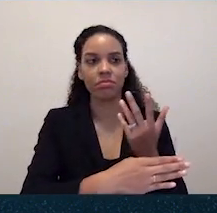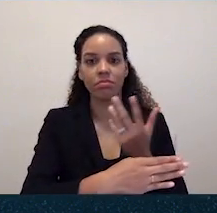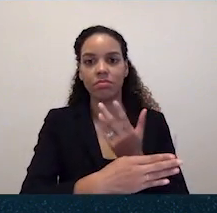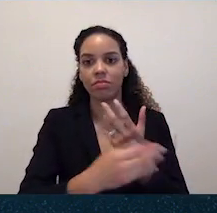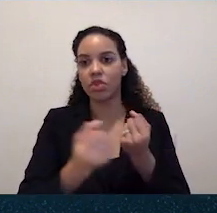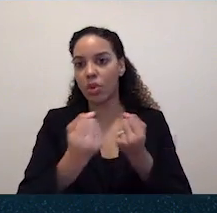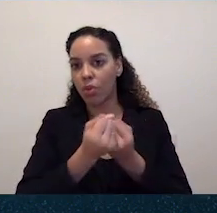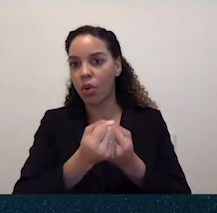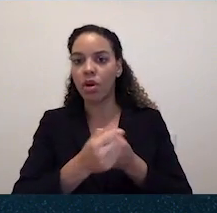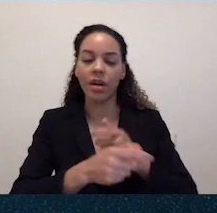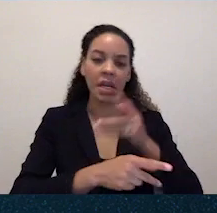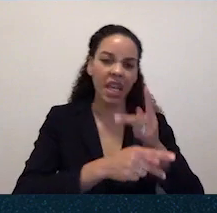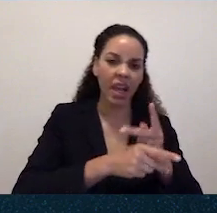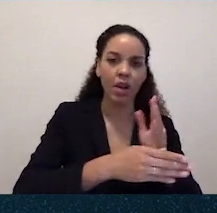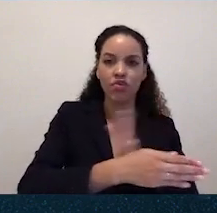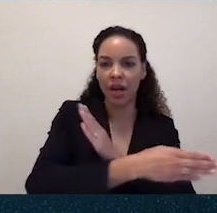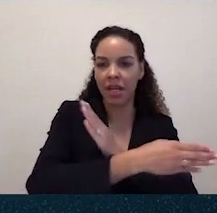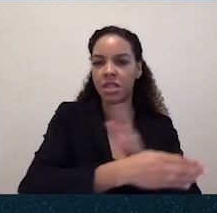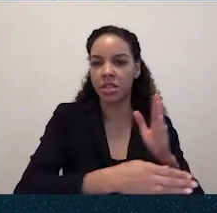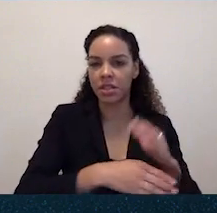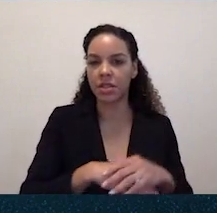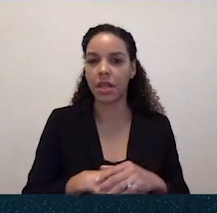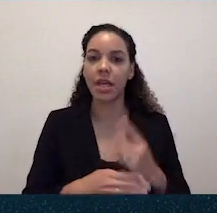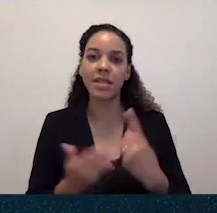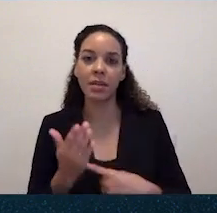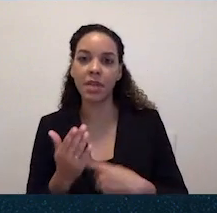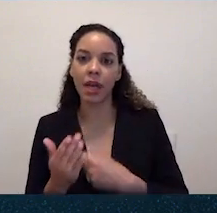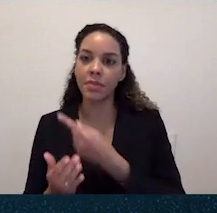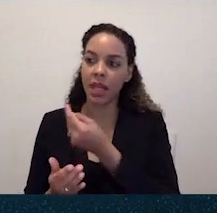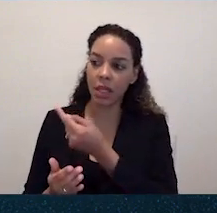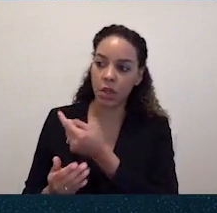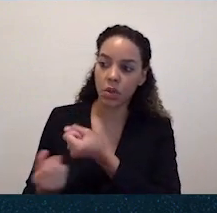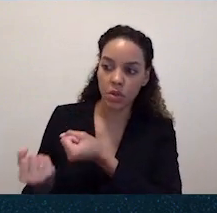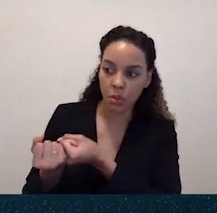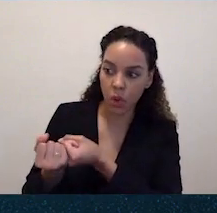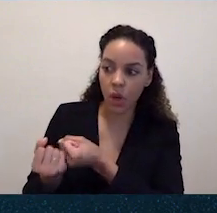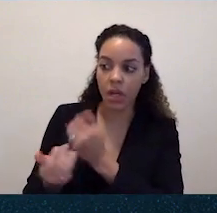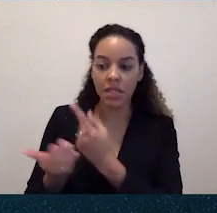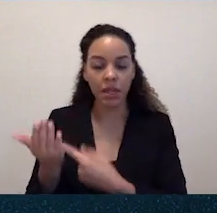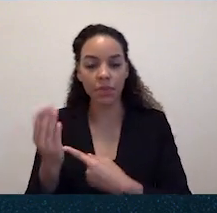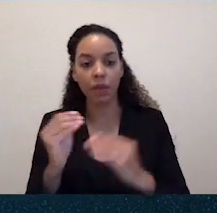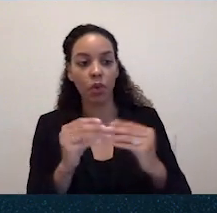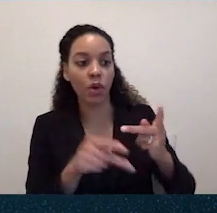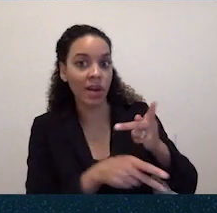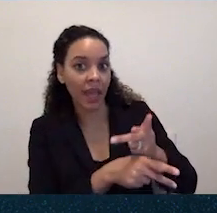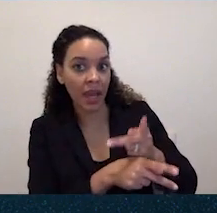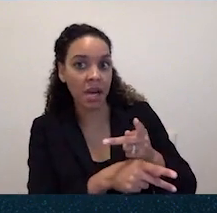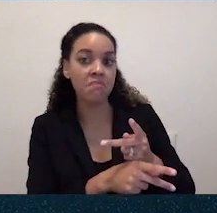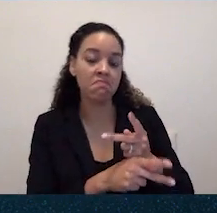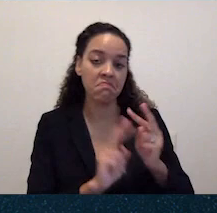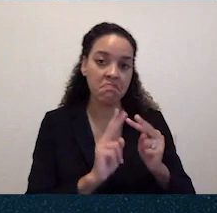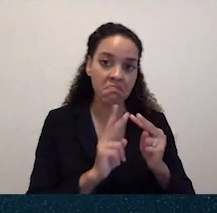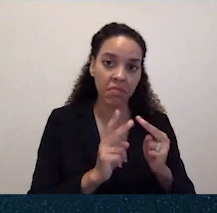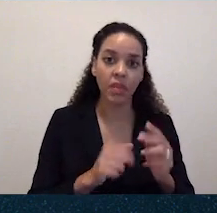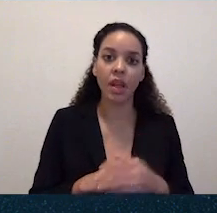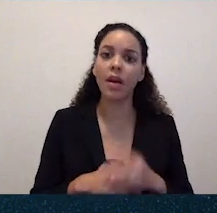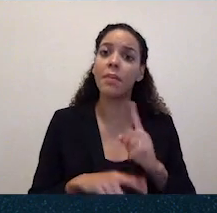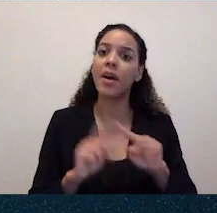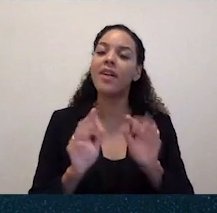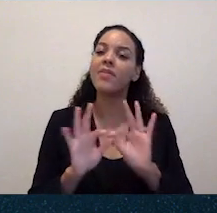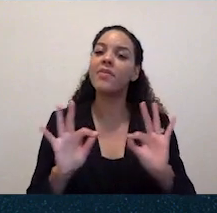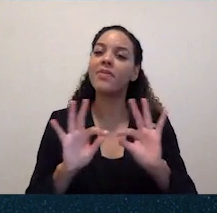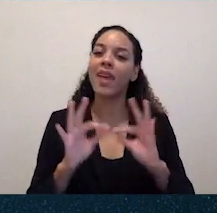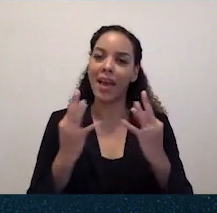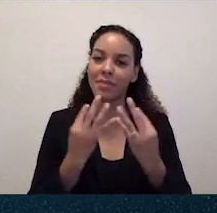care, right? Sometimes it's a little bit of one. Sometimes it's more of the other. But families need help doing that, and